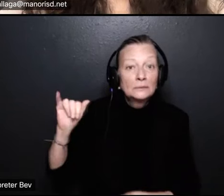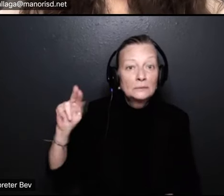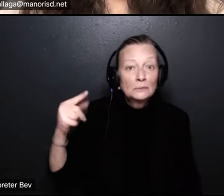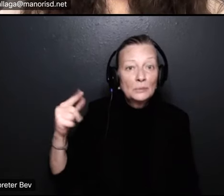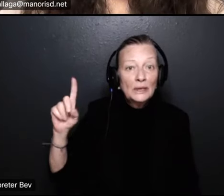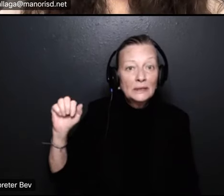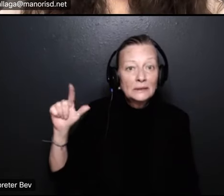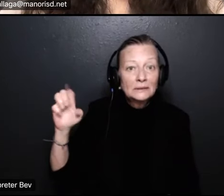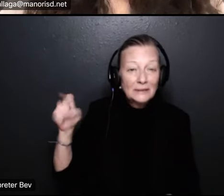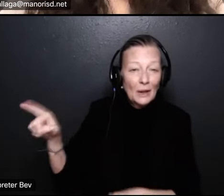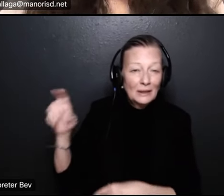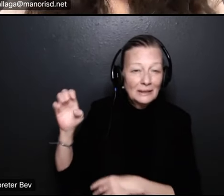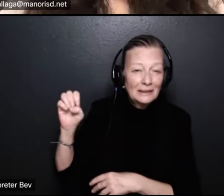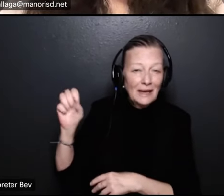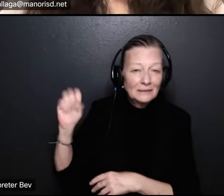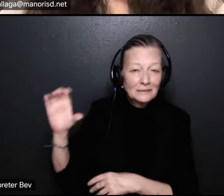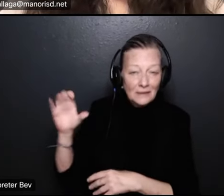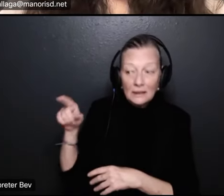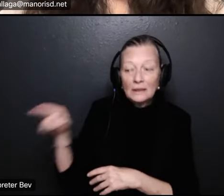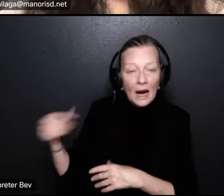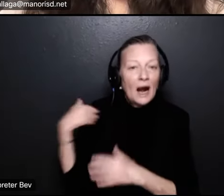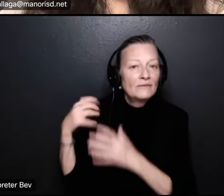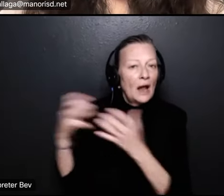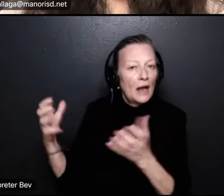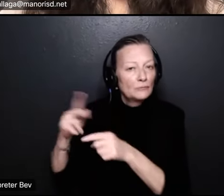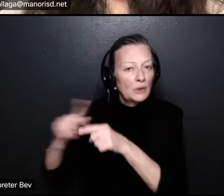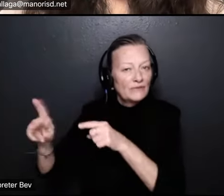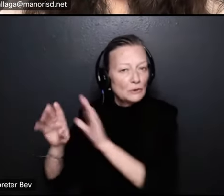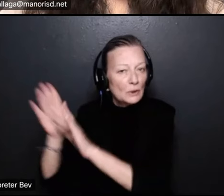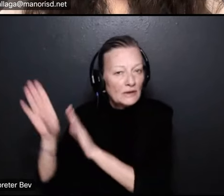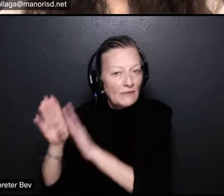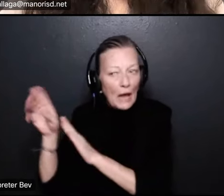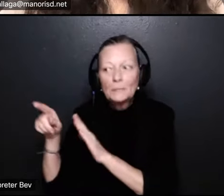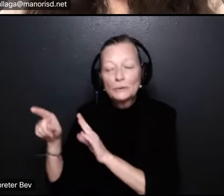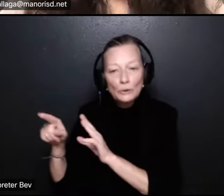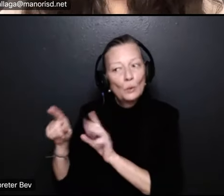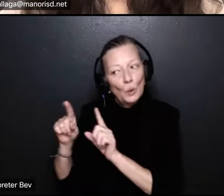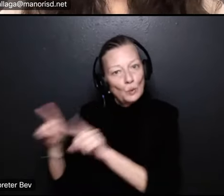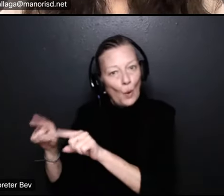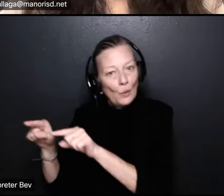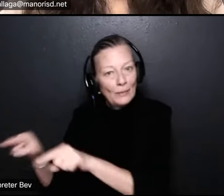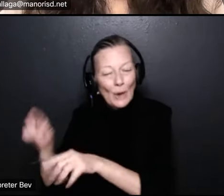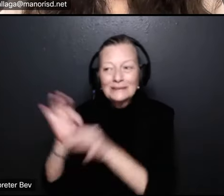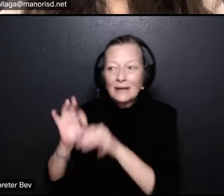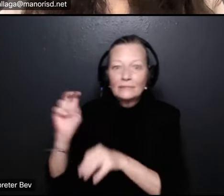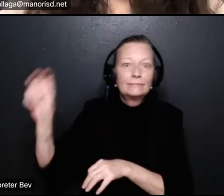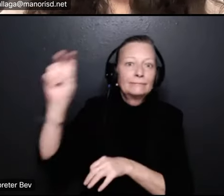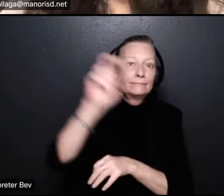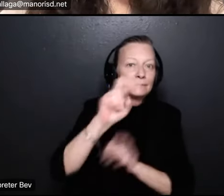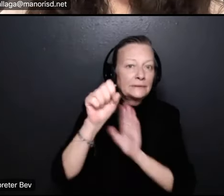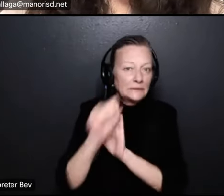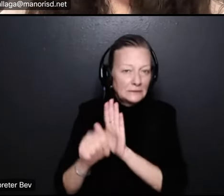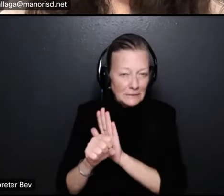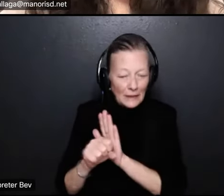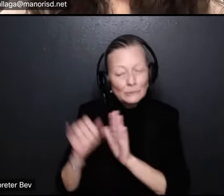of professional development so accessing that rather than looking at other conferences that might be around the state so those are just good examples of things that we're